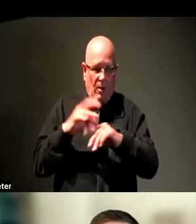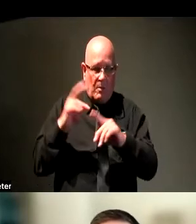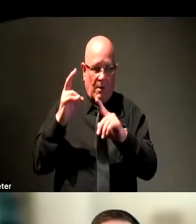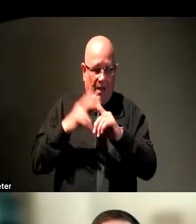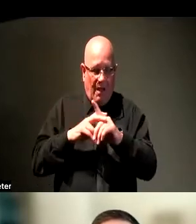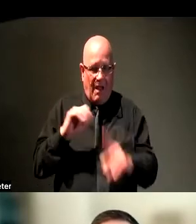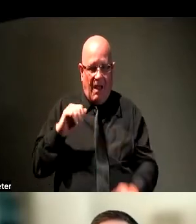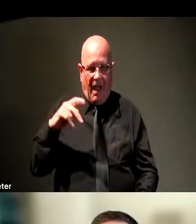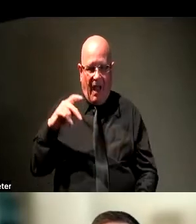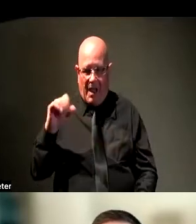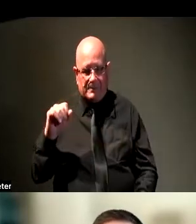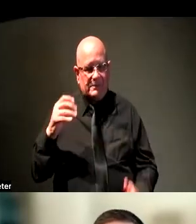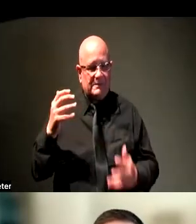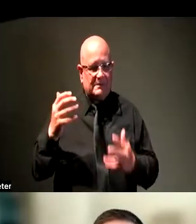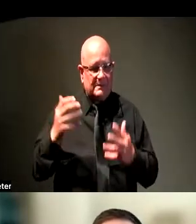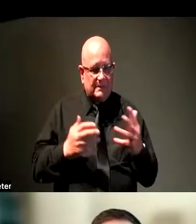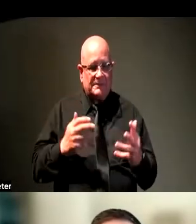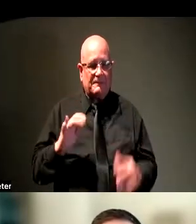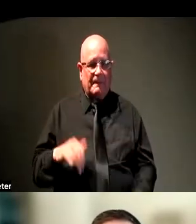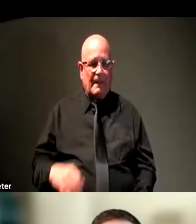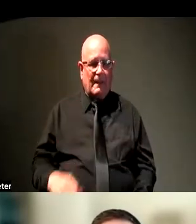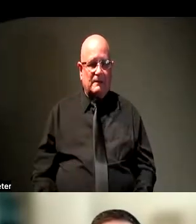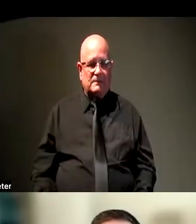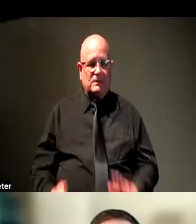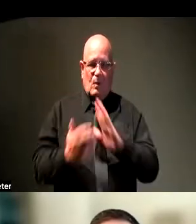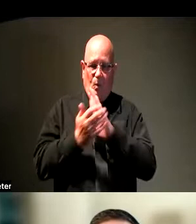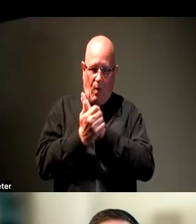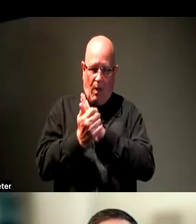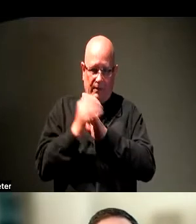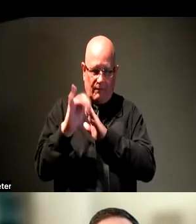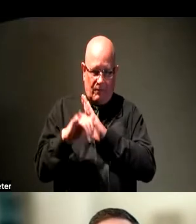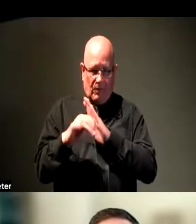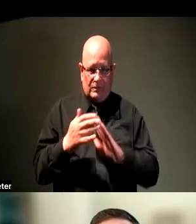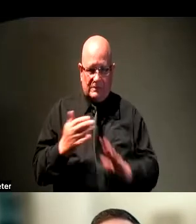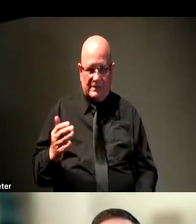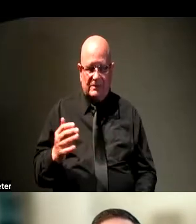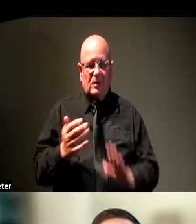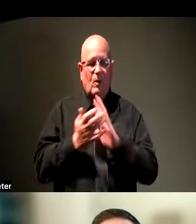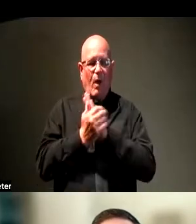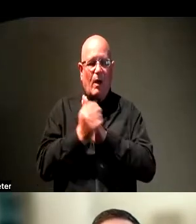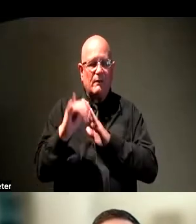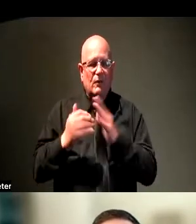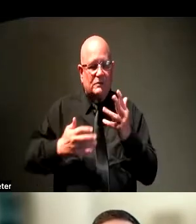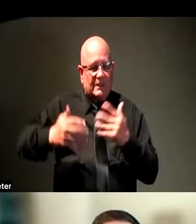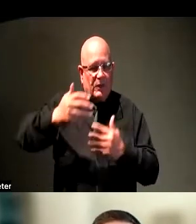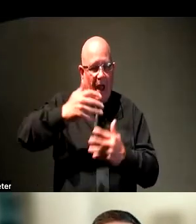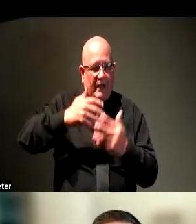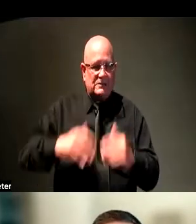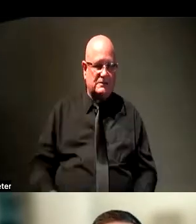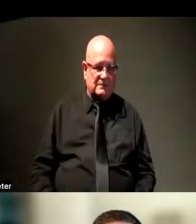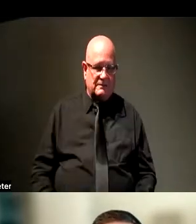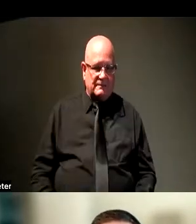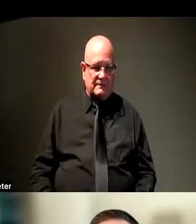without question a very good indicator of the quality of those products, the quality of those interactions. So